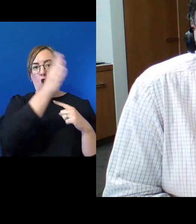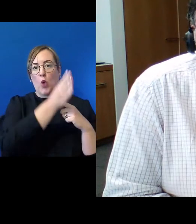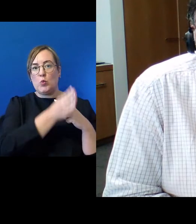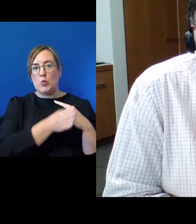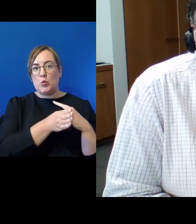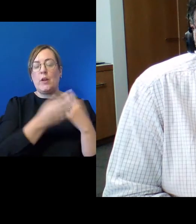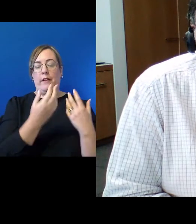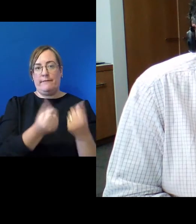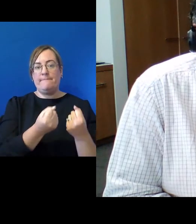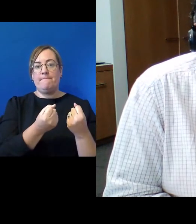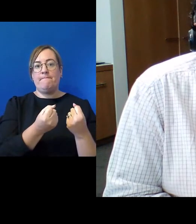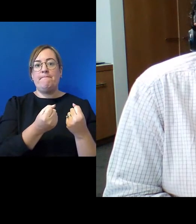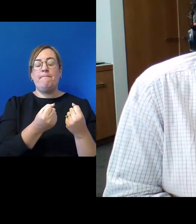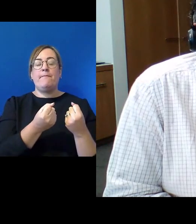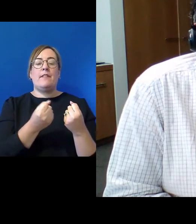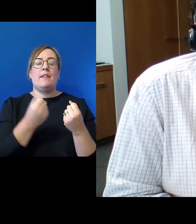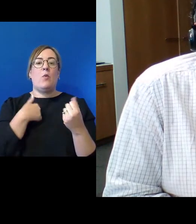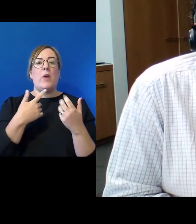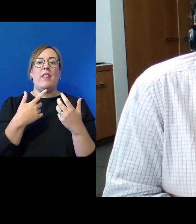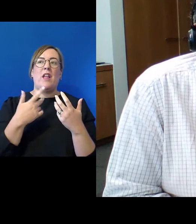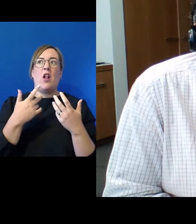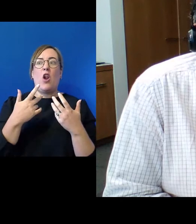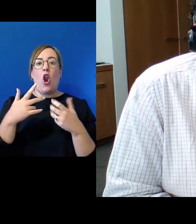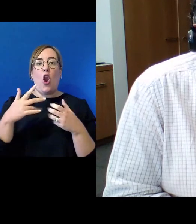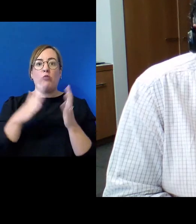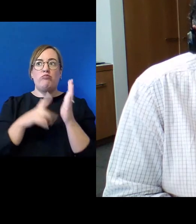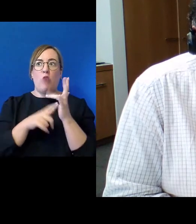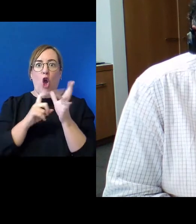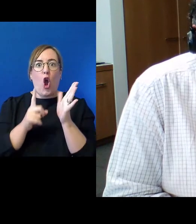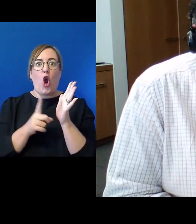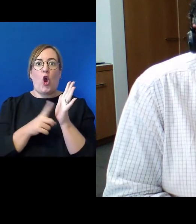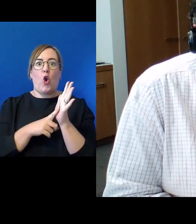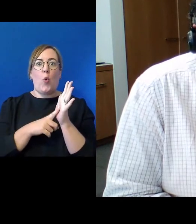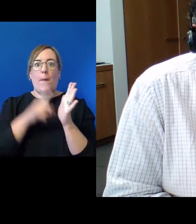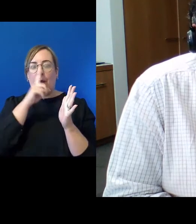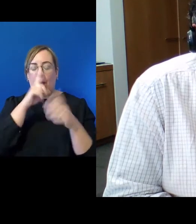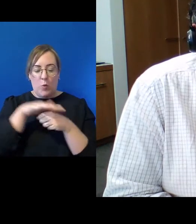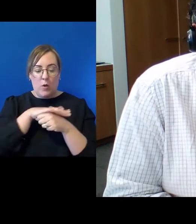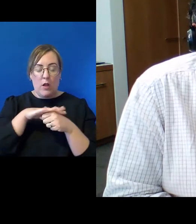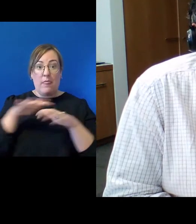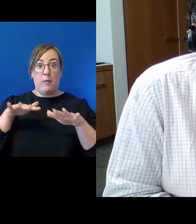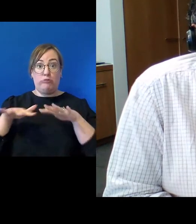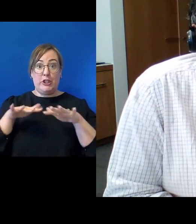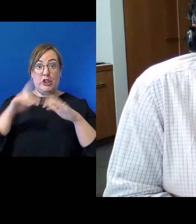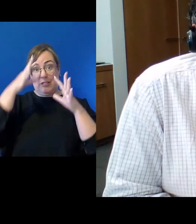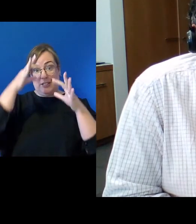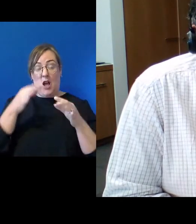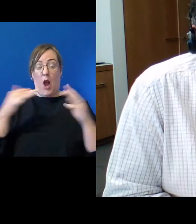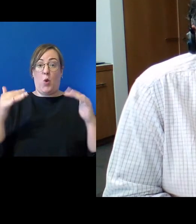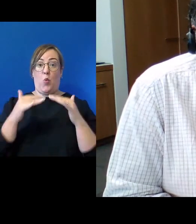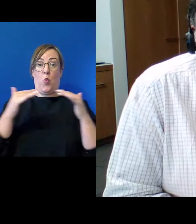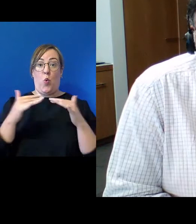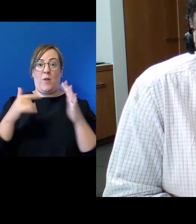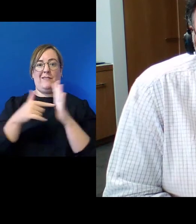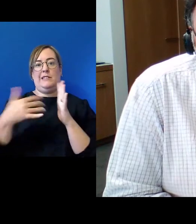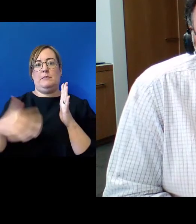with local militia added on later on, as the Brits decided the war was costing too much for a place so far